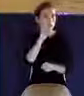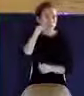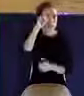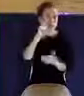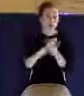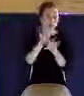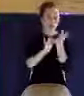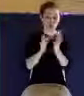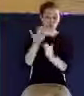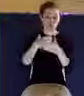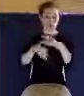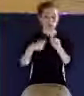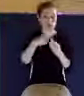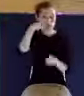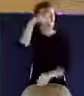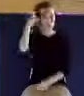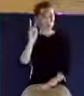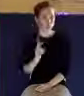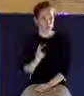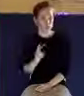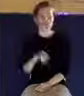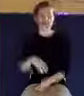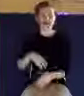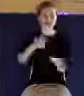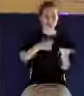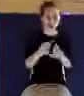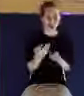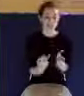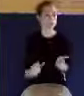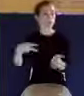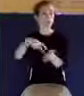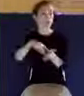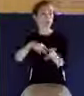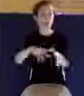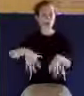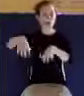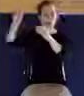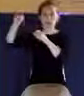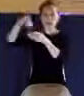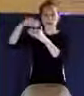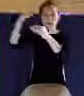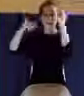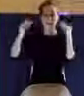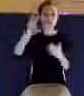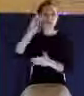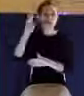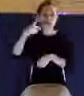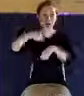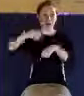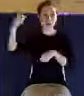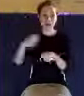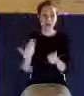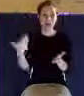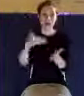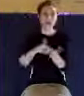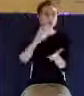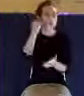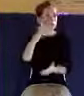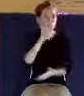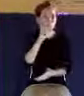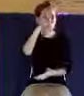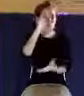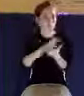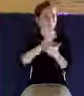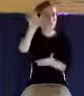coming back someday, if you don't believe everything he said about himself, there's no possibility for you to be a Christian. Salvation